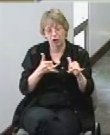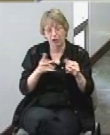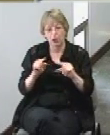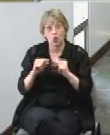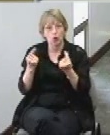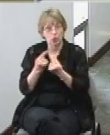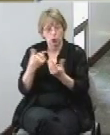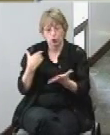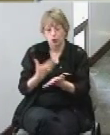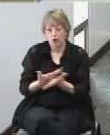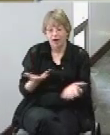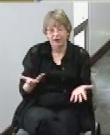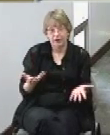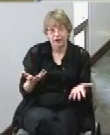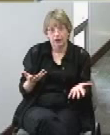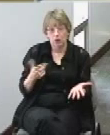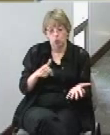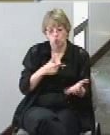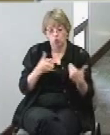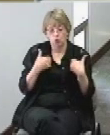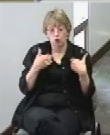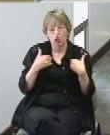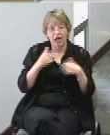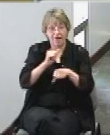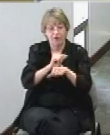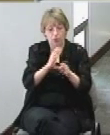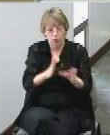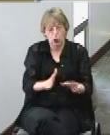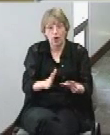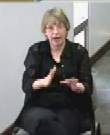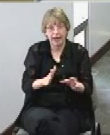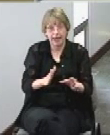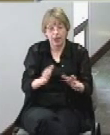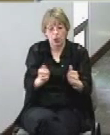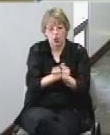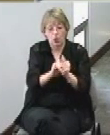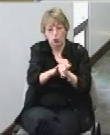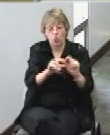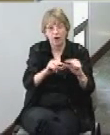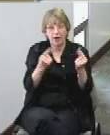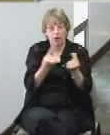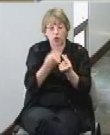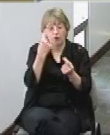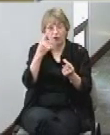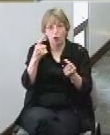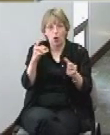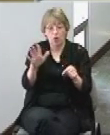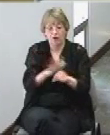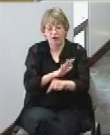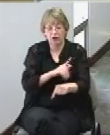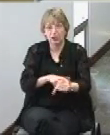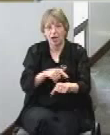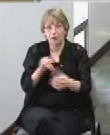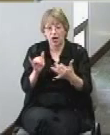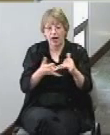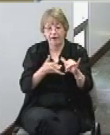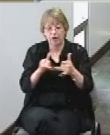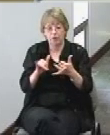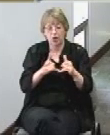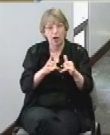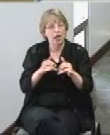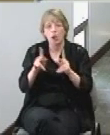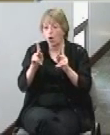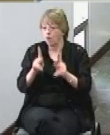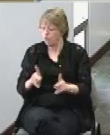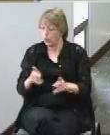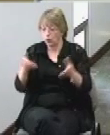party group arrives we'll have an employee assigned to that group for the entire duration of the party so there will be somebody